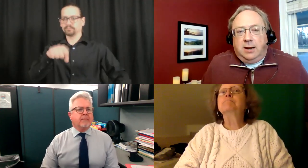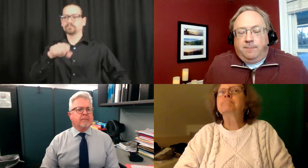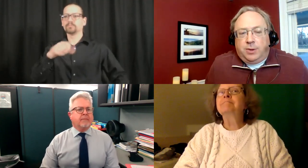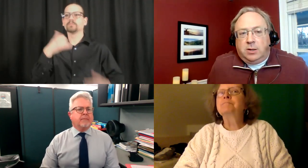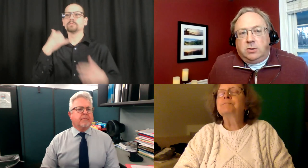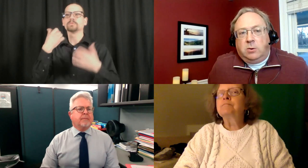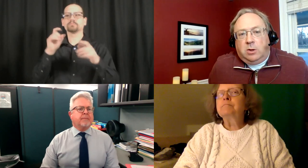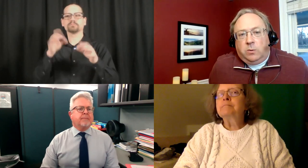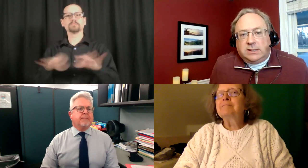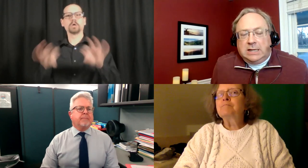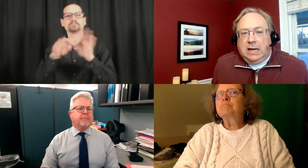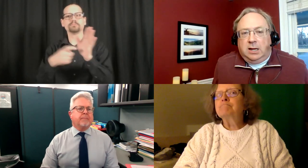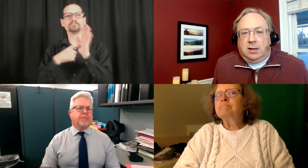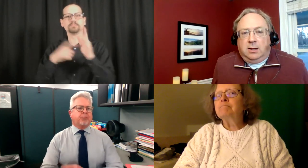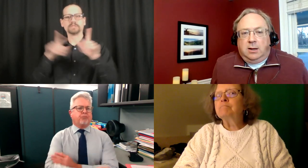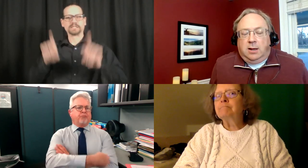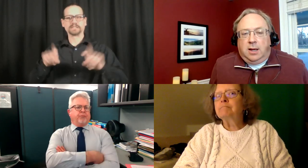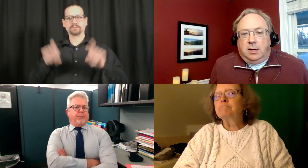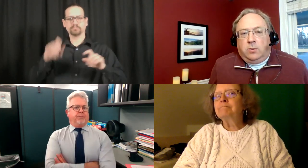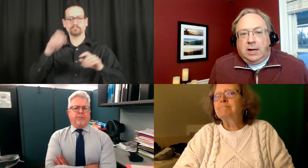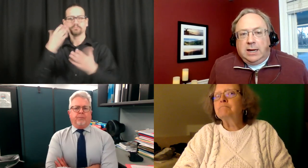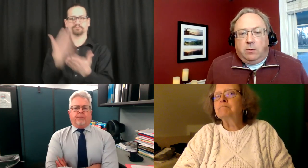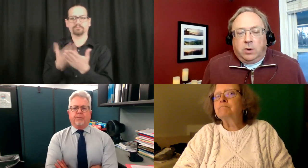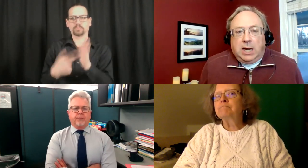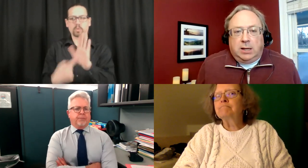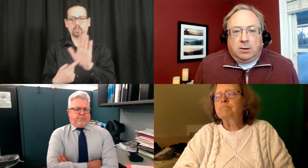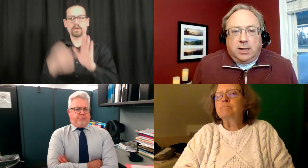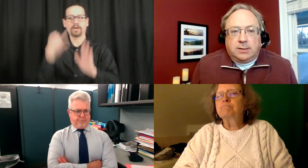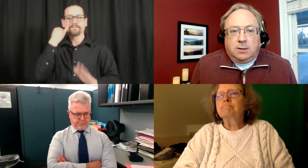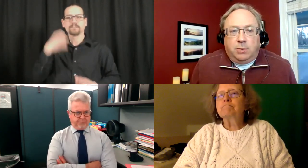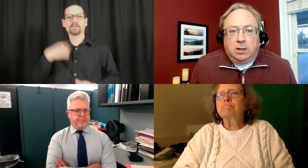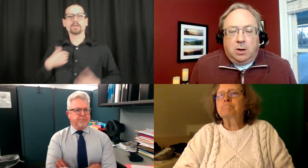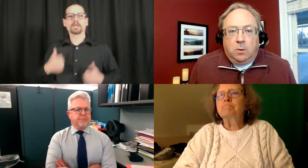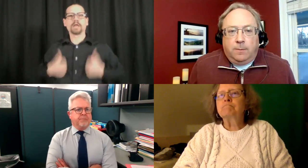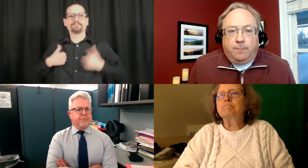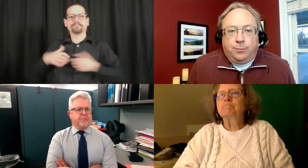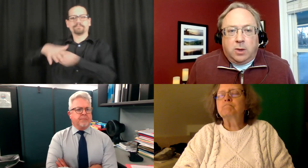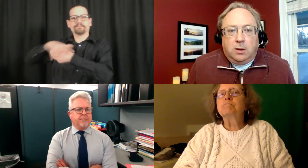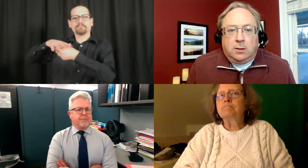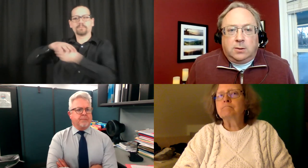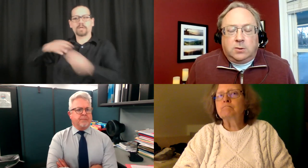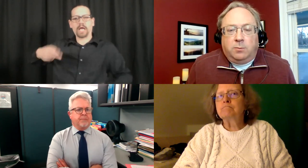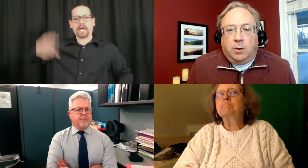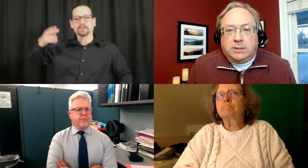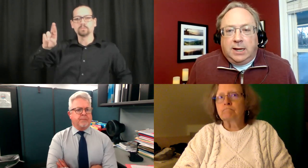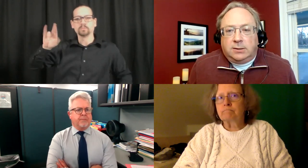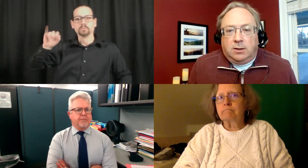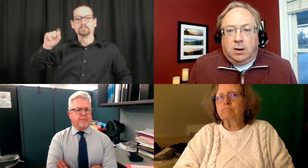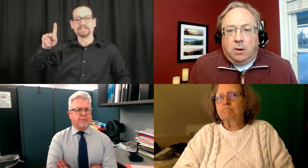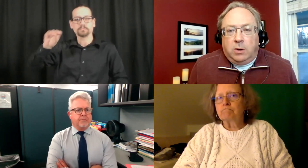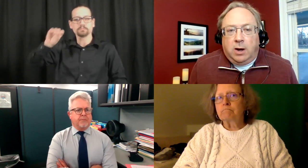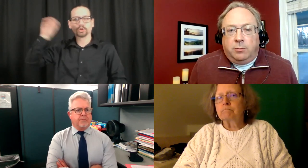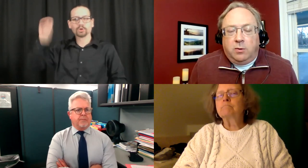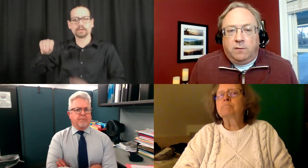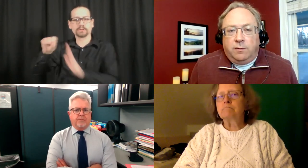-risk state to a low-risk state. And right now, in Rhode Island, our cases are pretty low. So most states